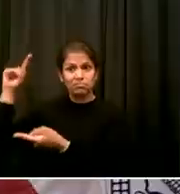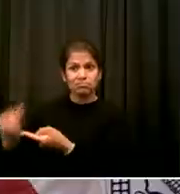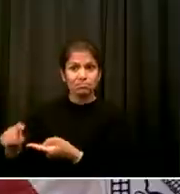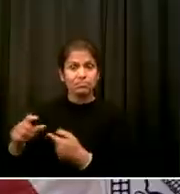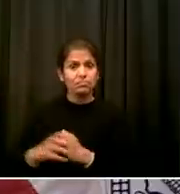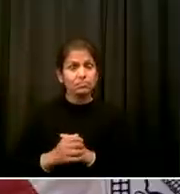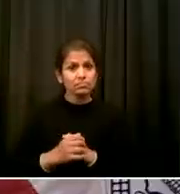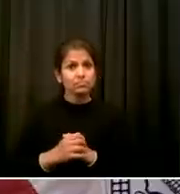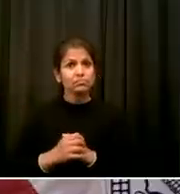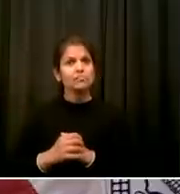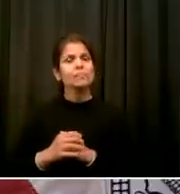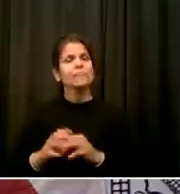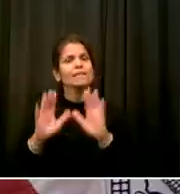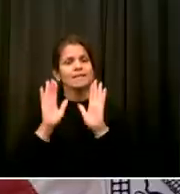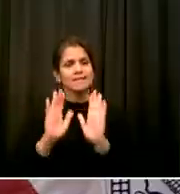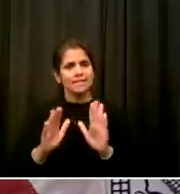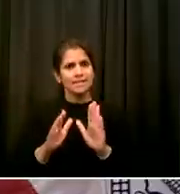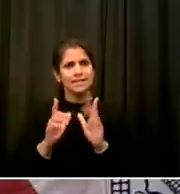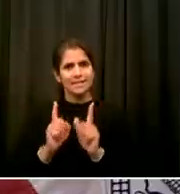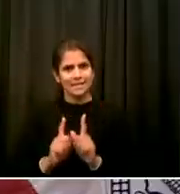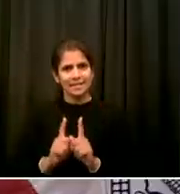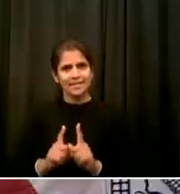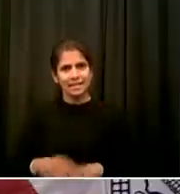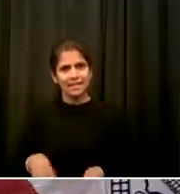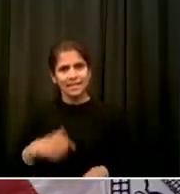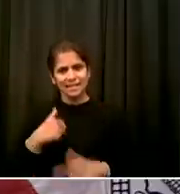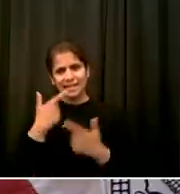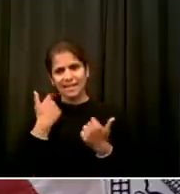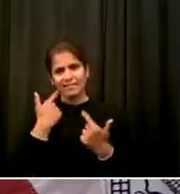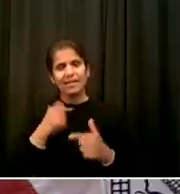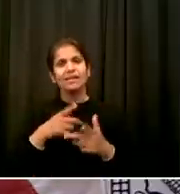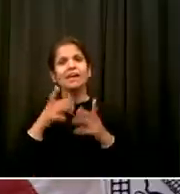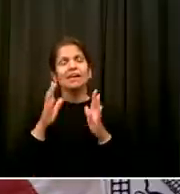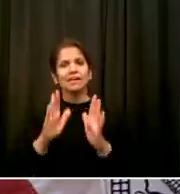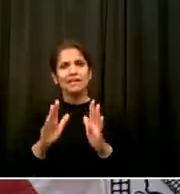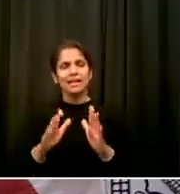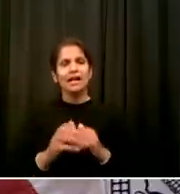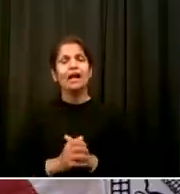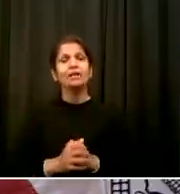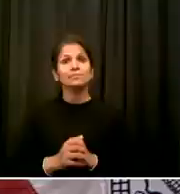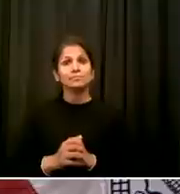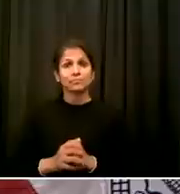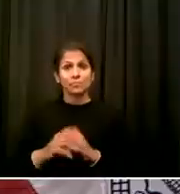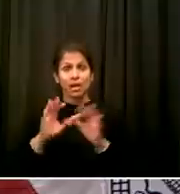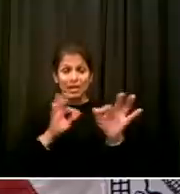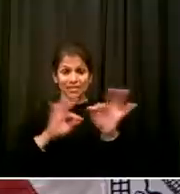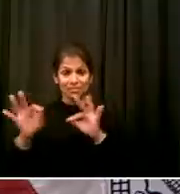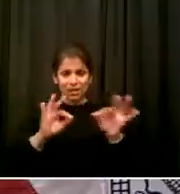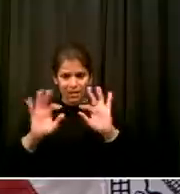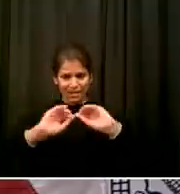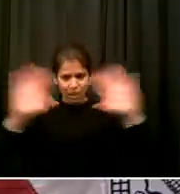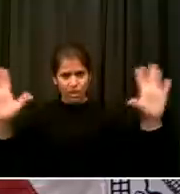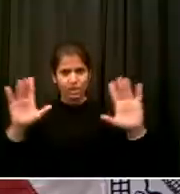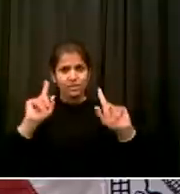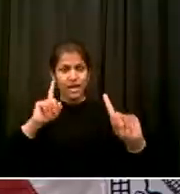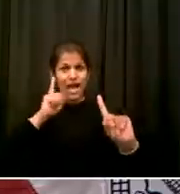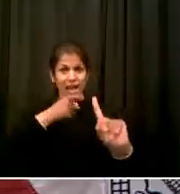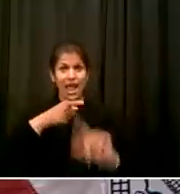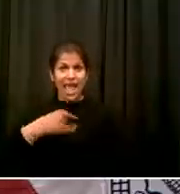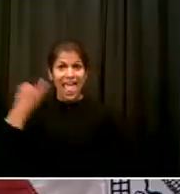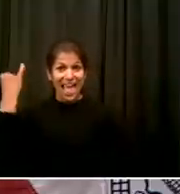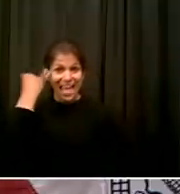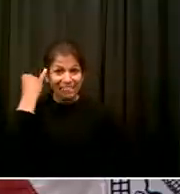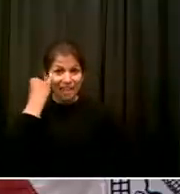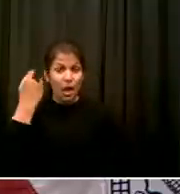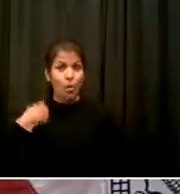Moving elements out of the NYPD into another city agency means they will continue to do their work So we've actually got two or